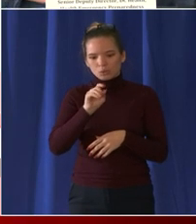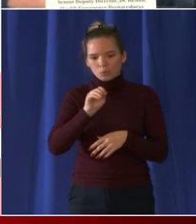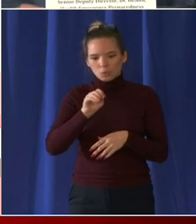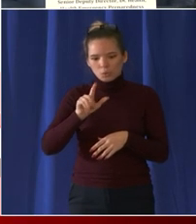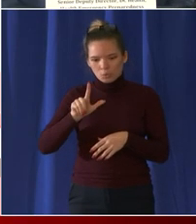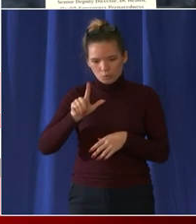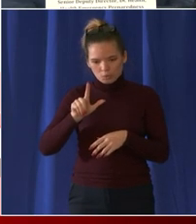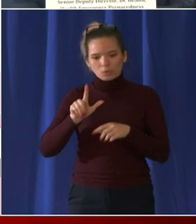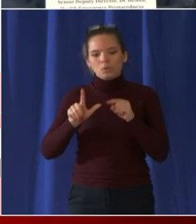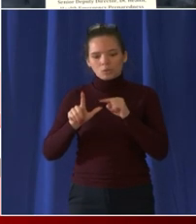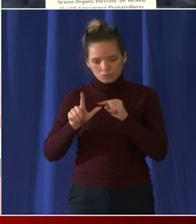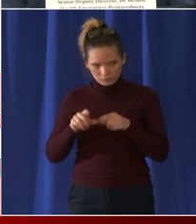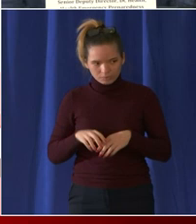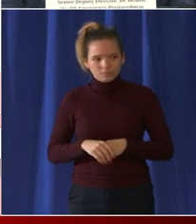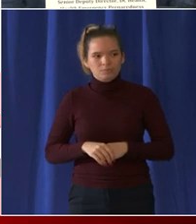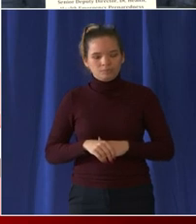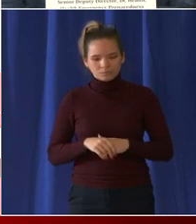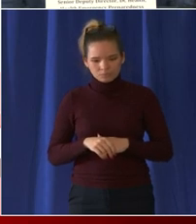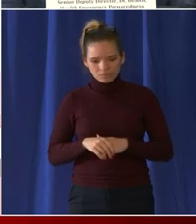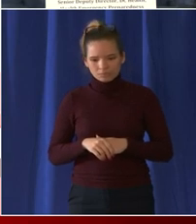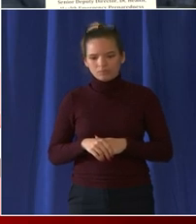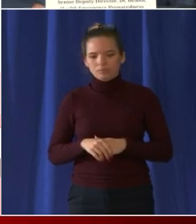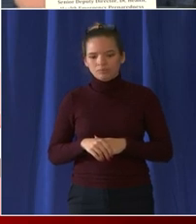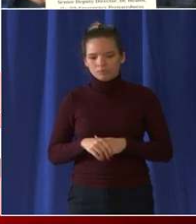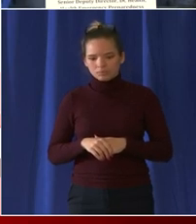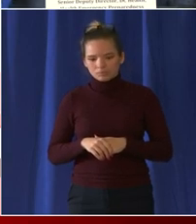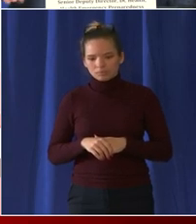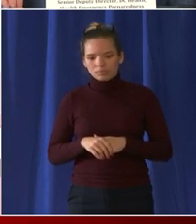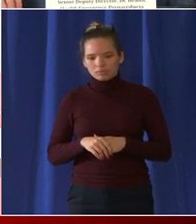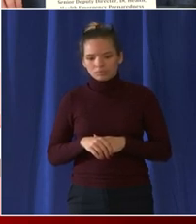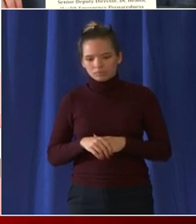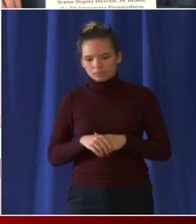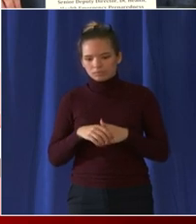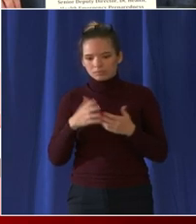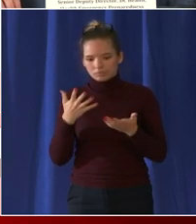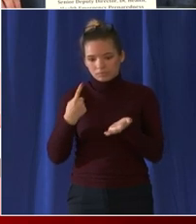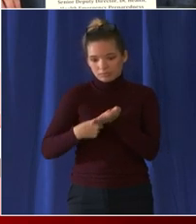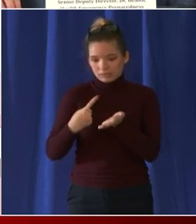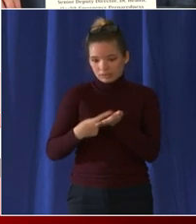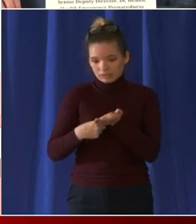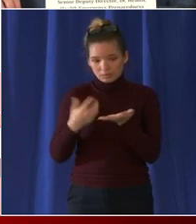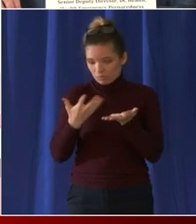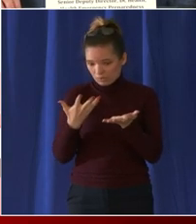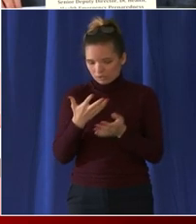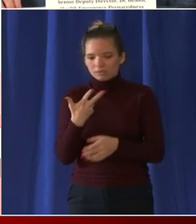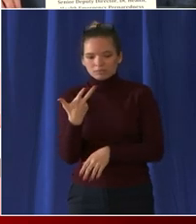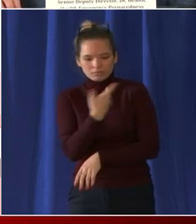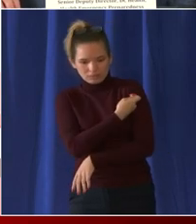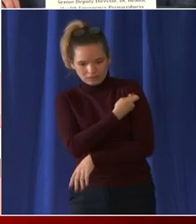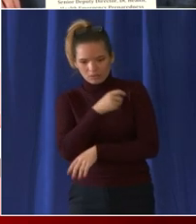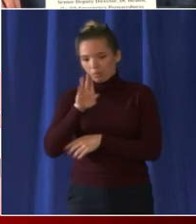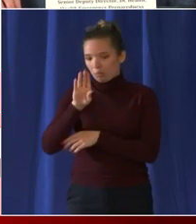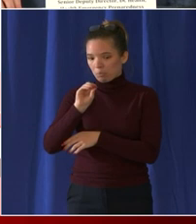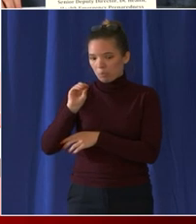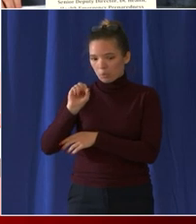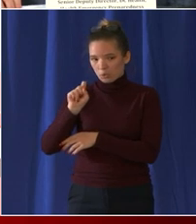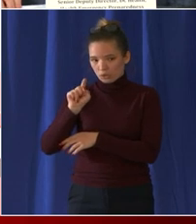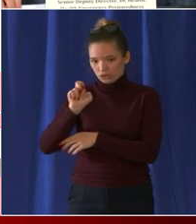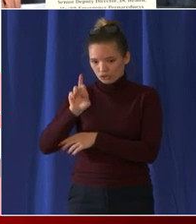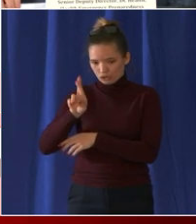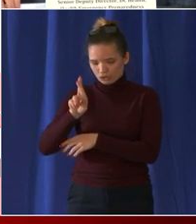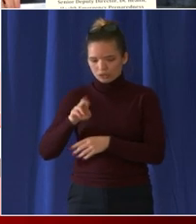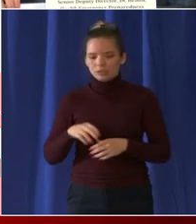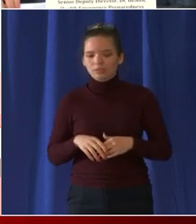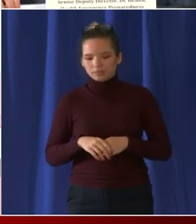briefly about boosters this morning so the CDC earlier this week and made a recommendation